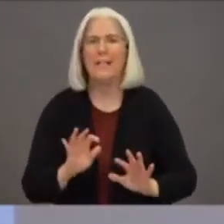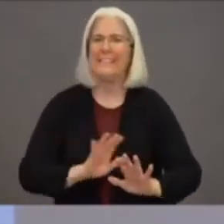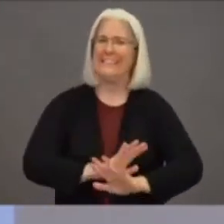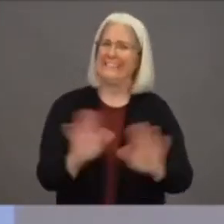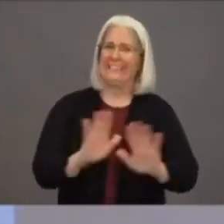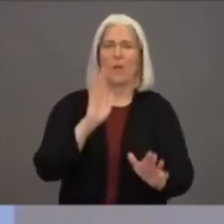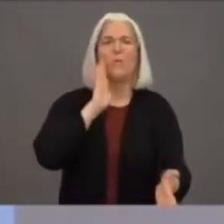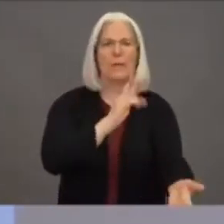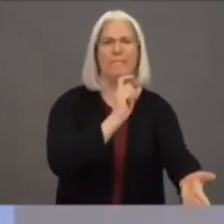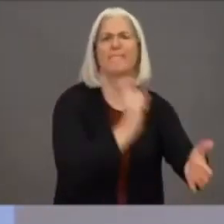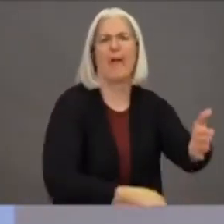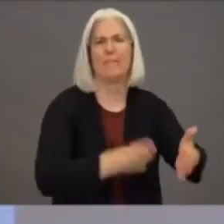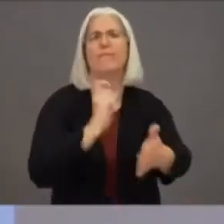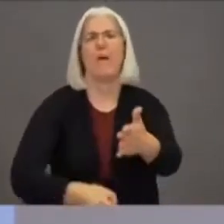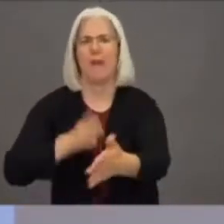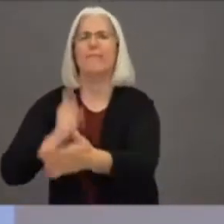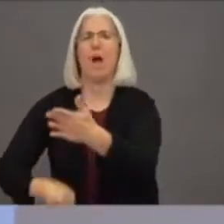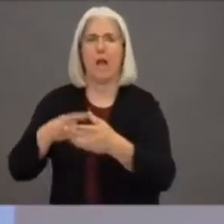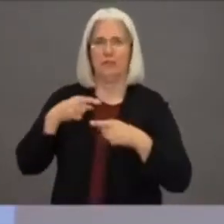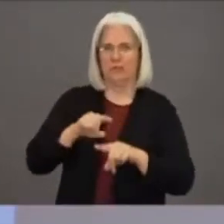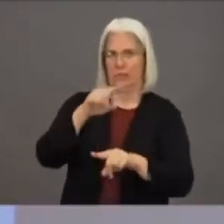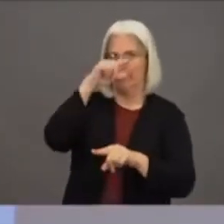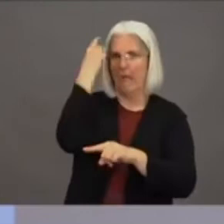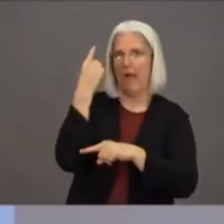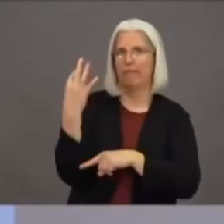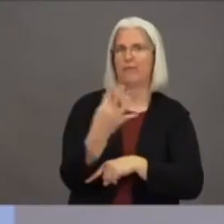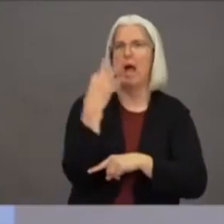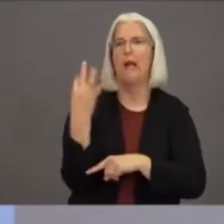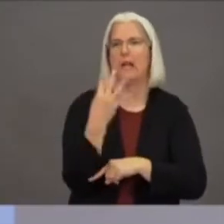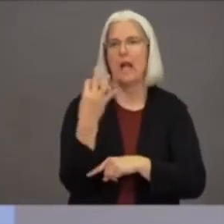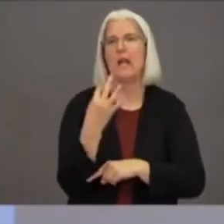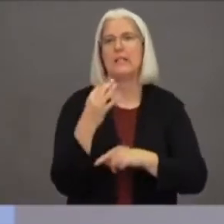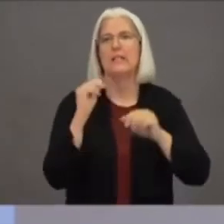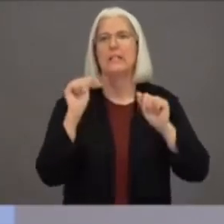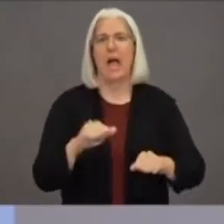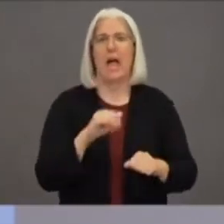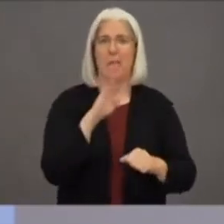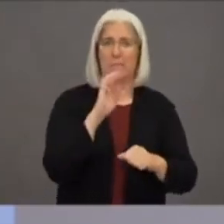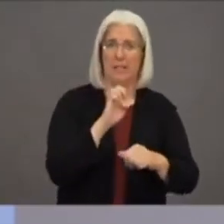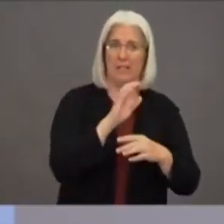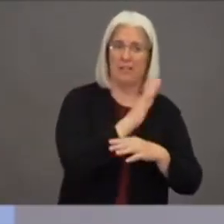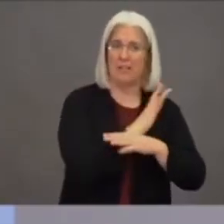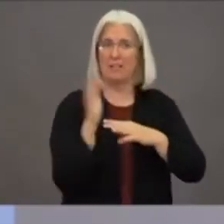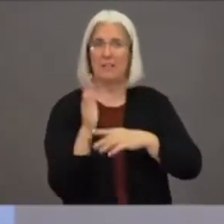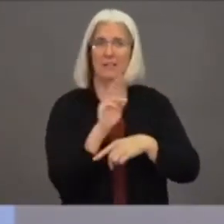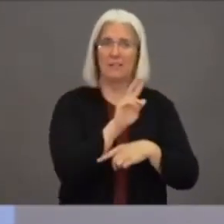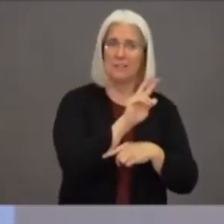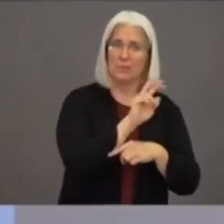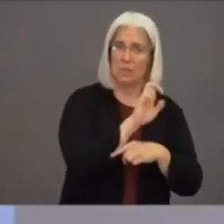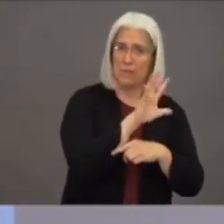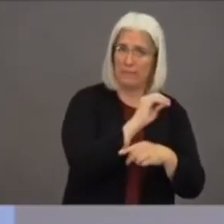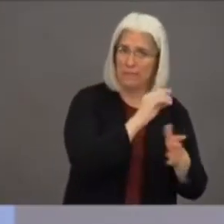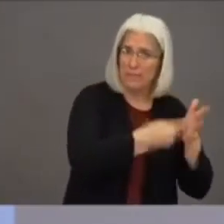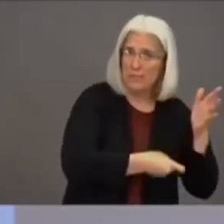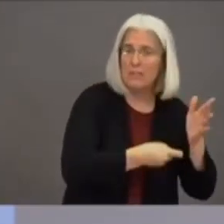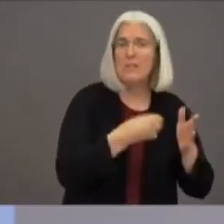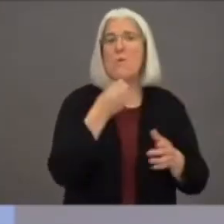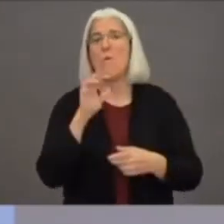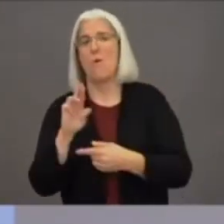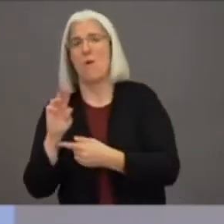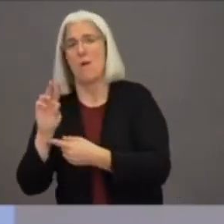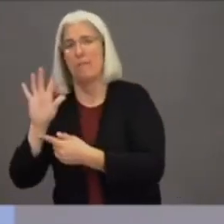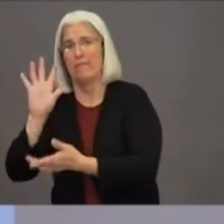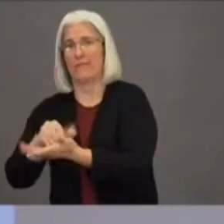help us identify those businesses as well by calling our business call center at